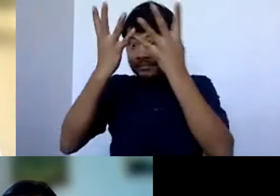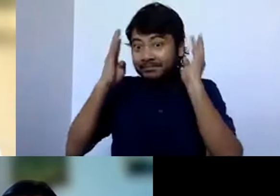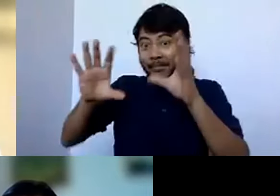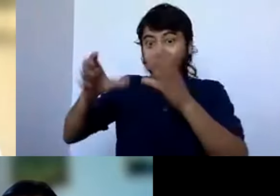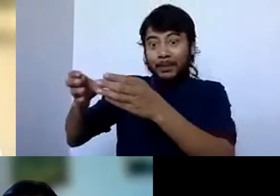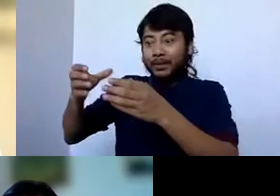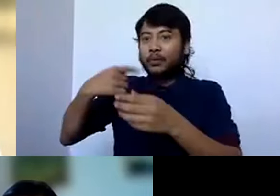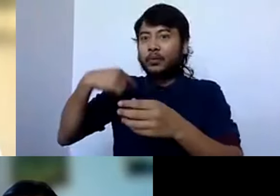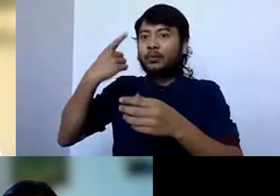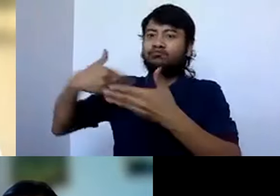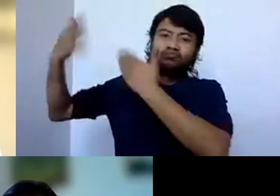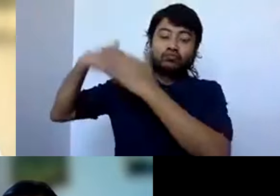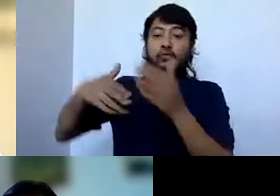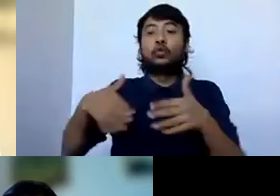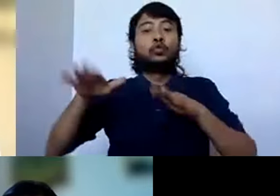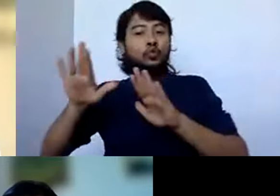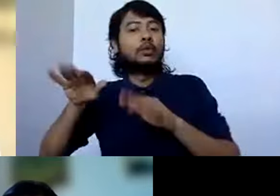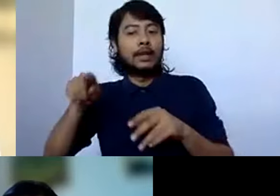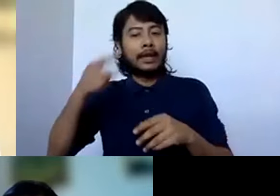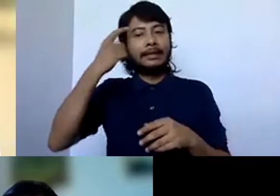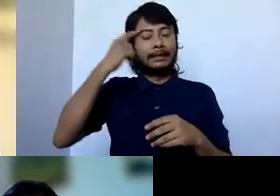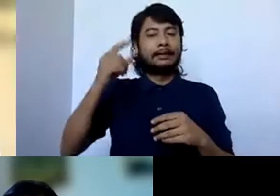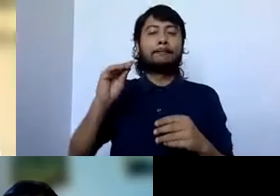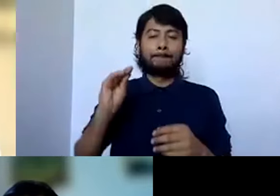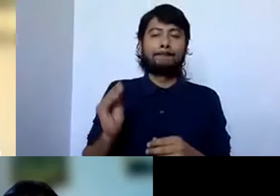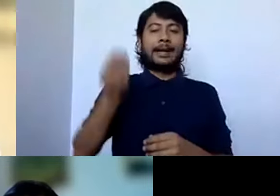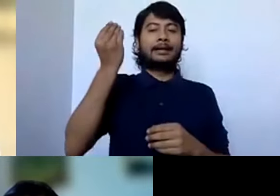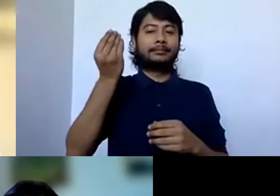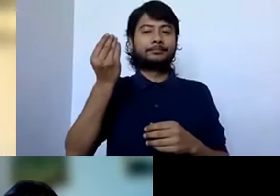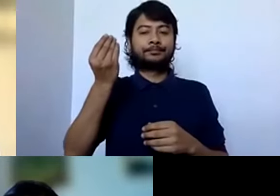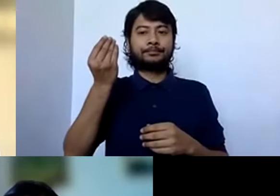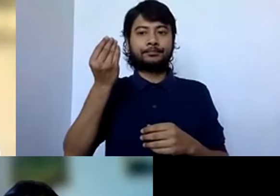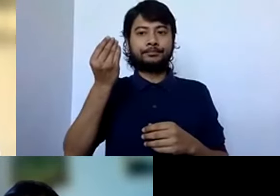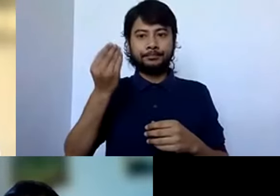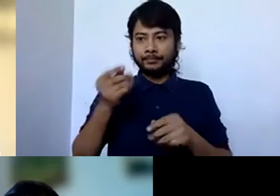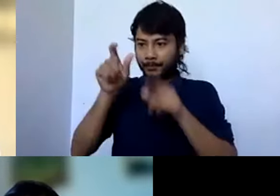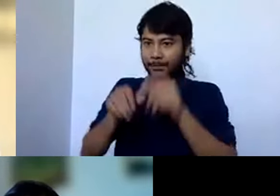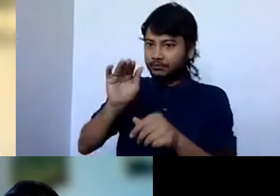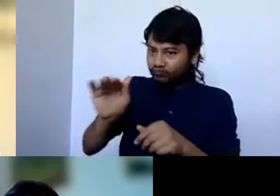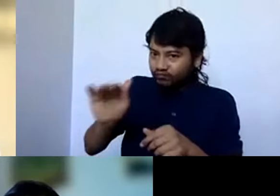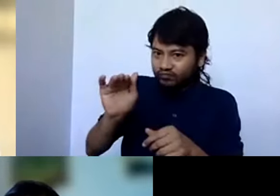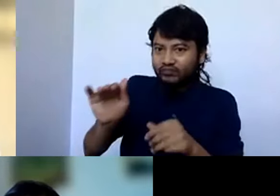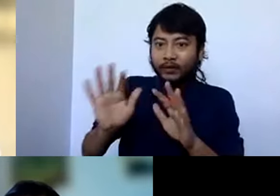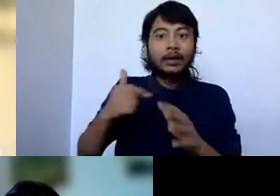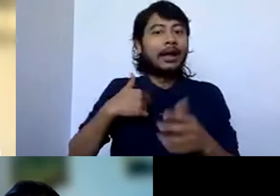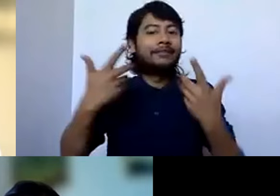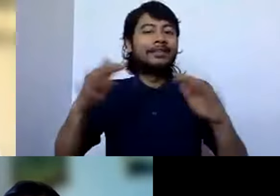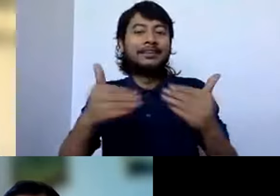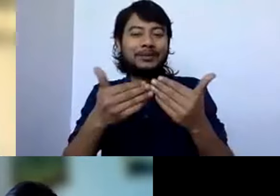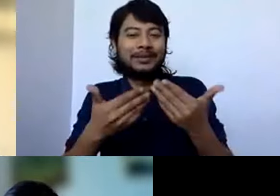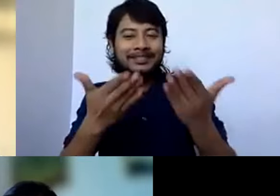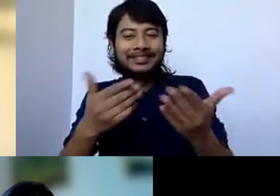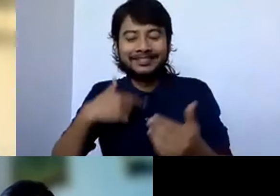things, as I said, New Zealand does really well is, know, whether it's starting from conversation and, you I gave that introduction right at the beginning to